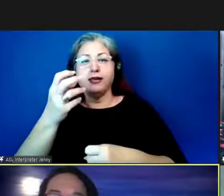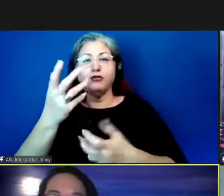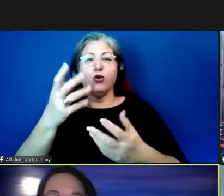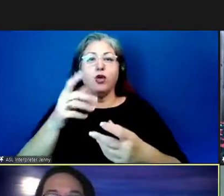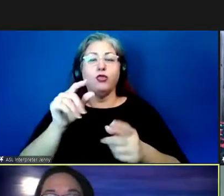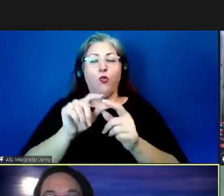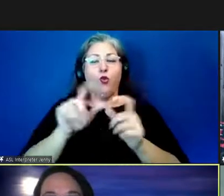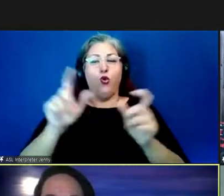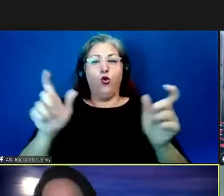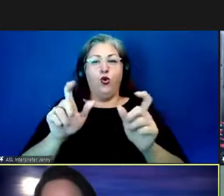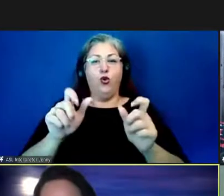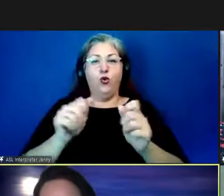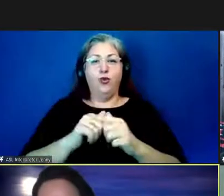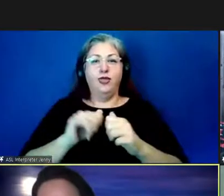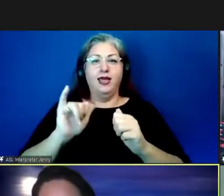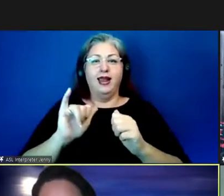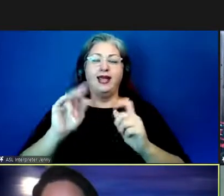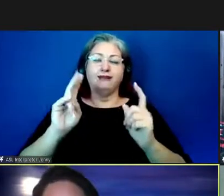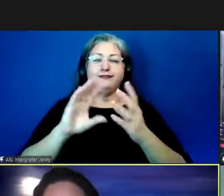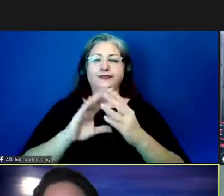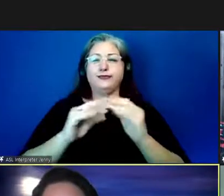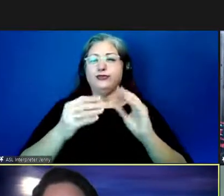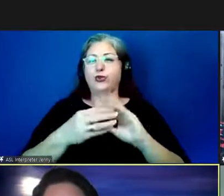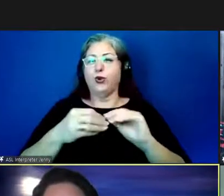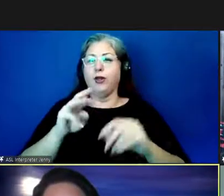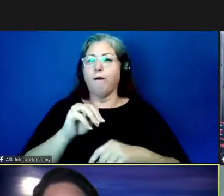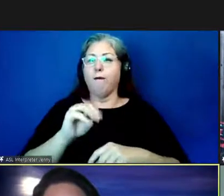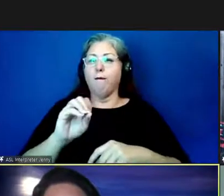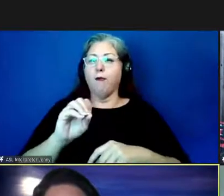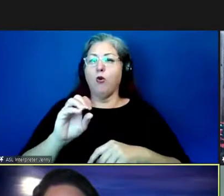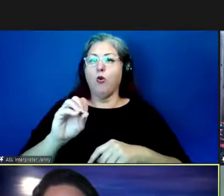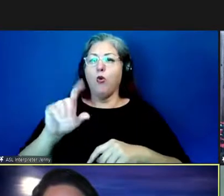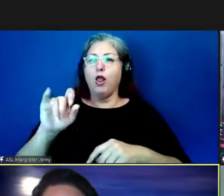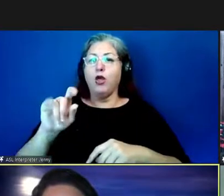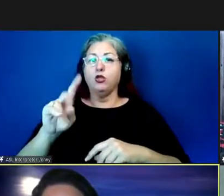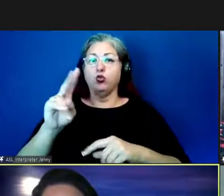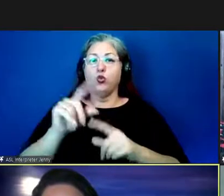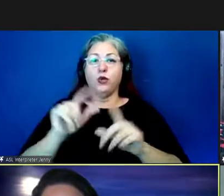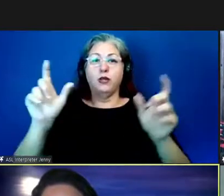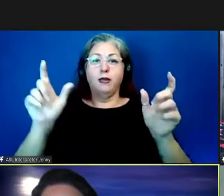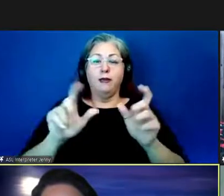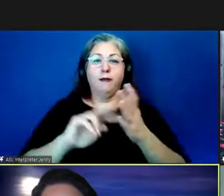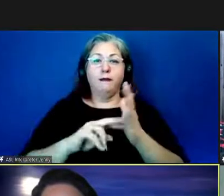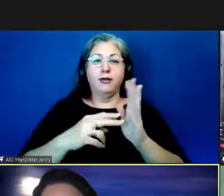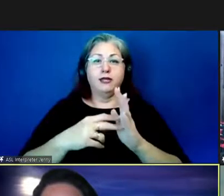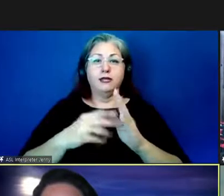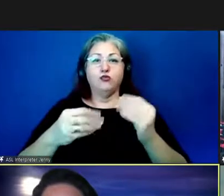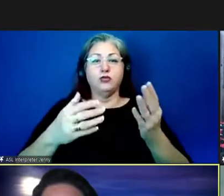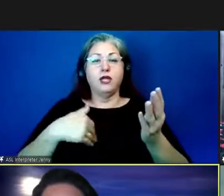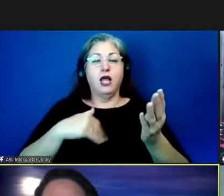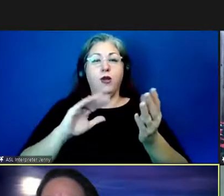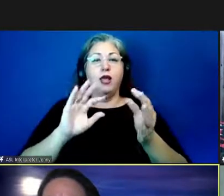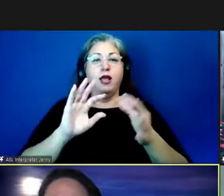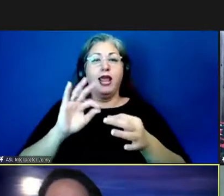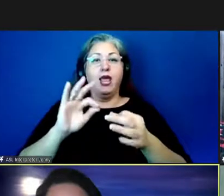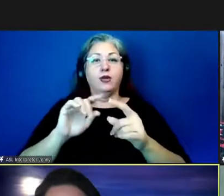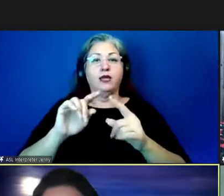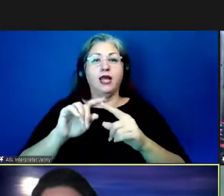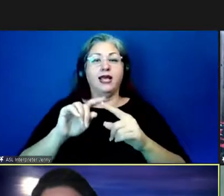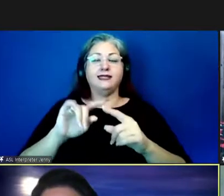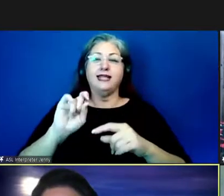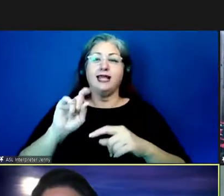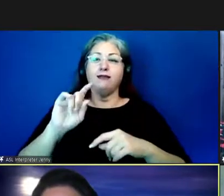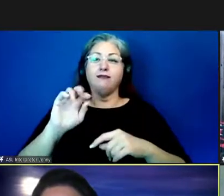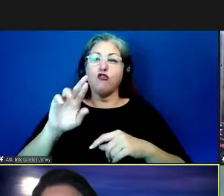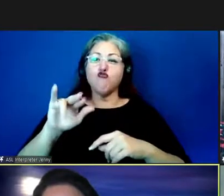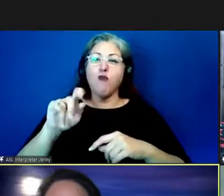phrase into a little moolelo or story the elision of the two word meanings presents our language as a ripe juicy fruit